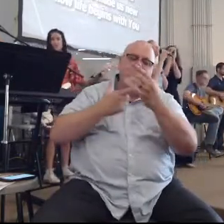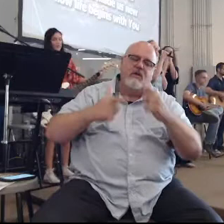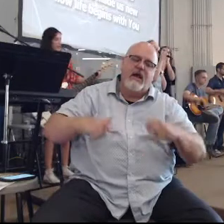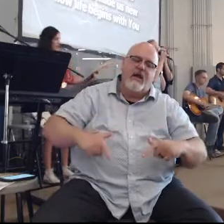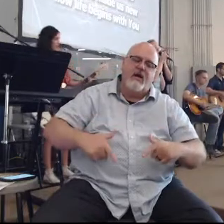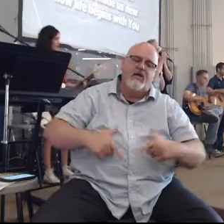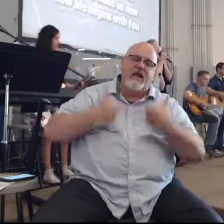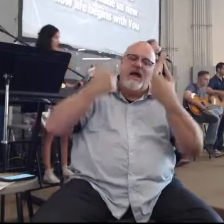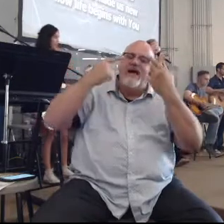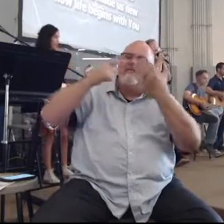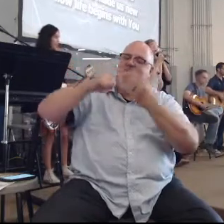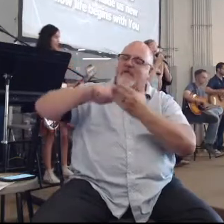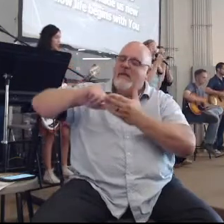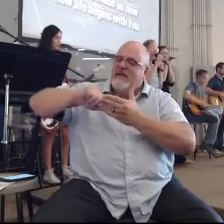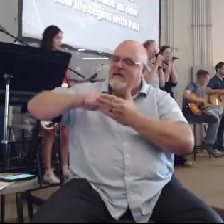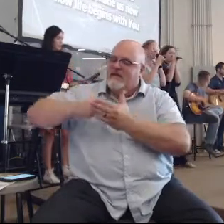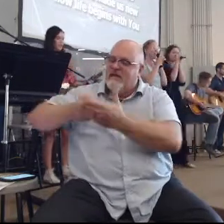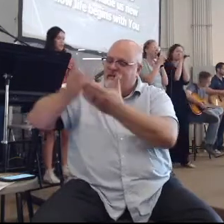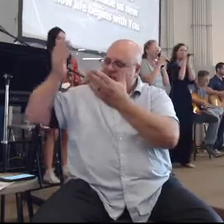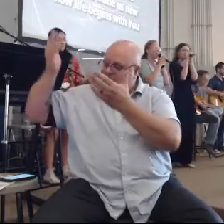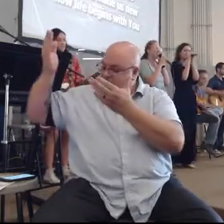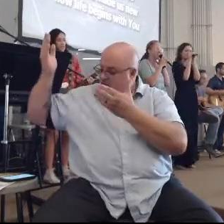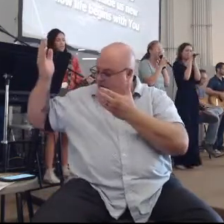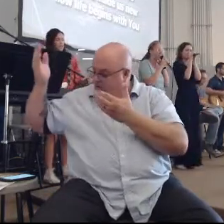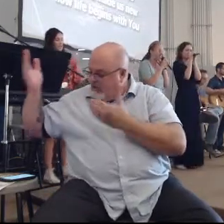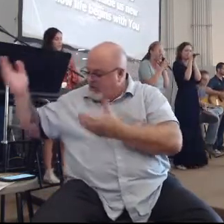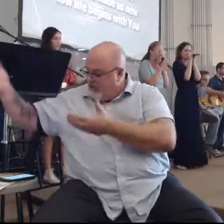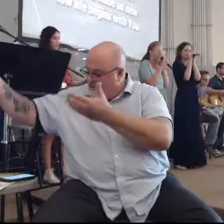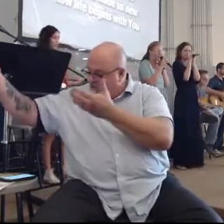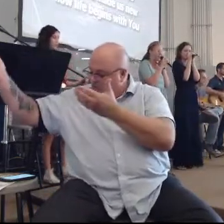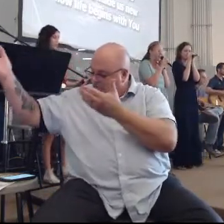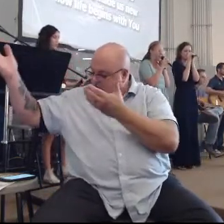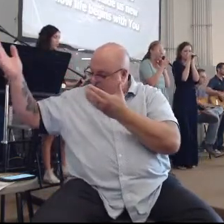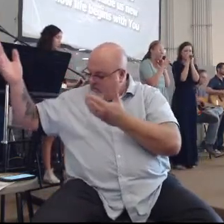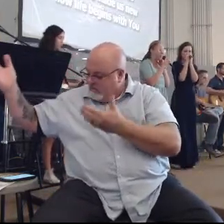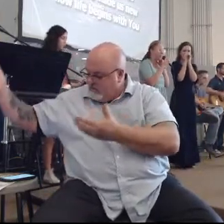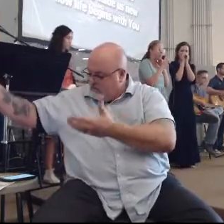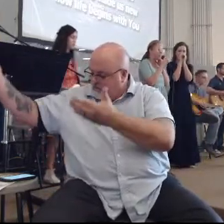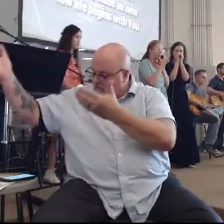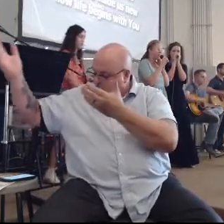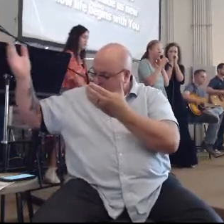my were raped life became free